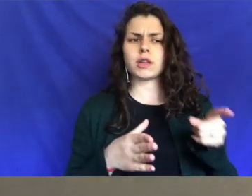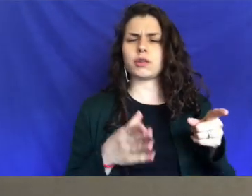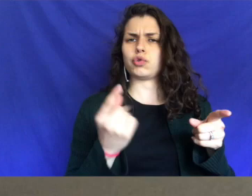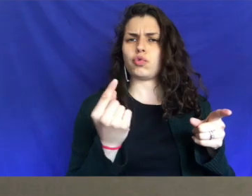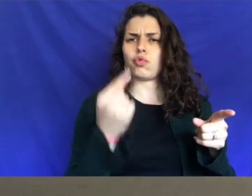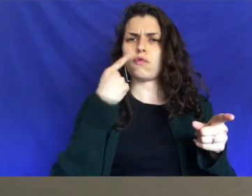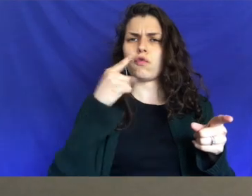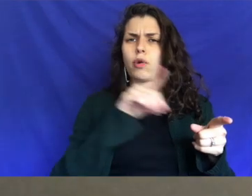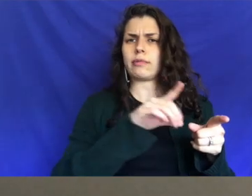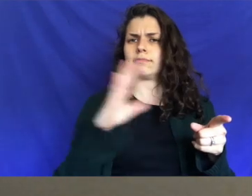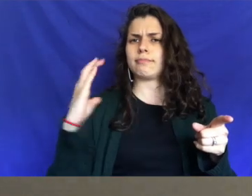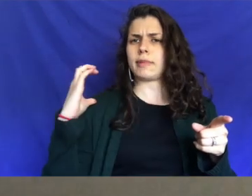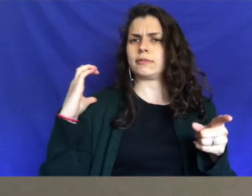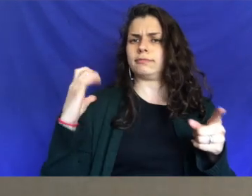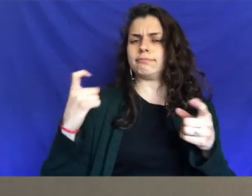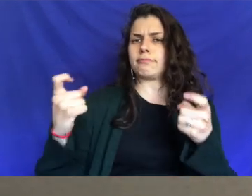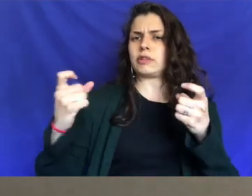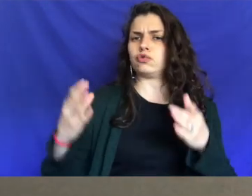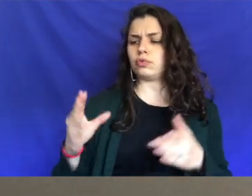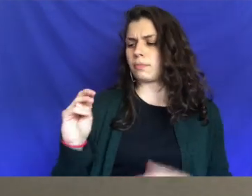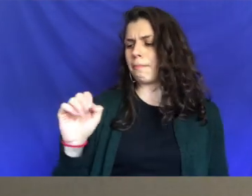um, for his or her master?